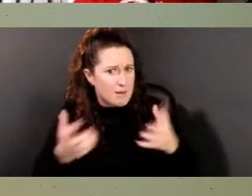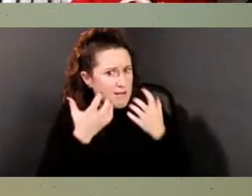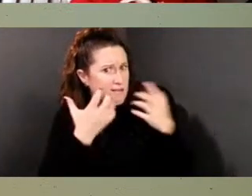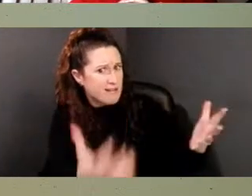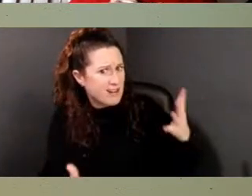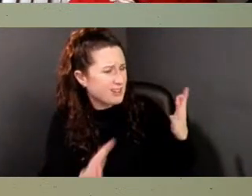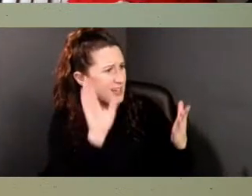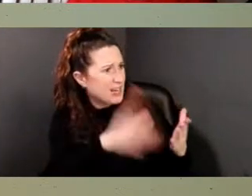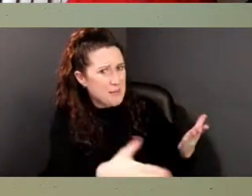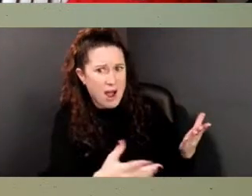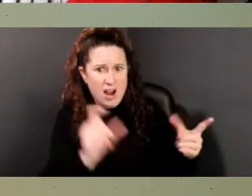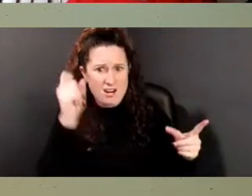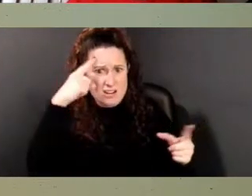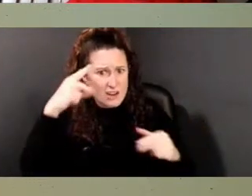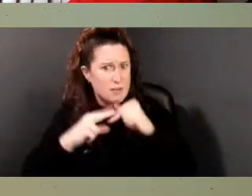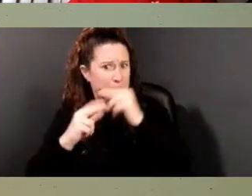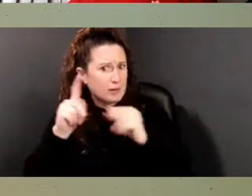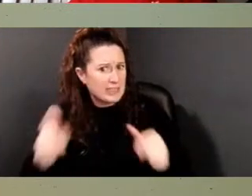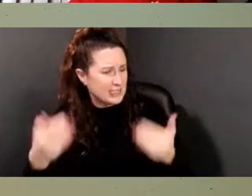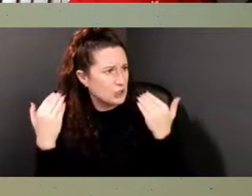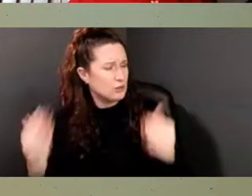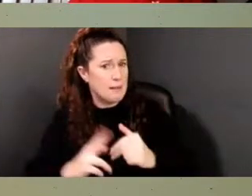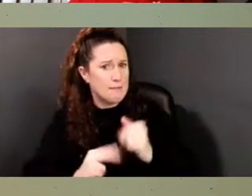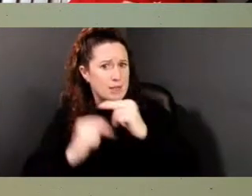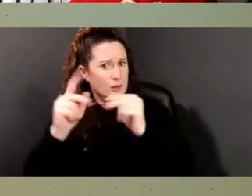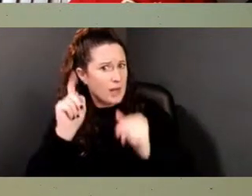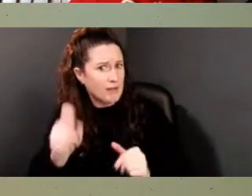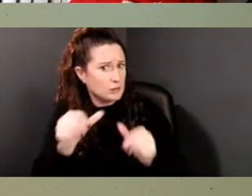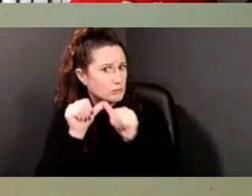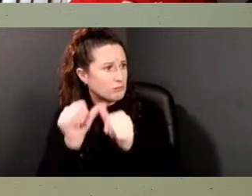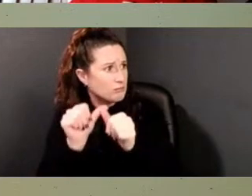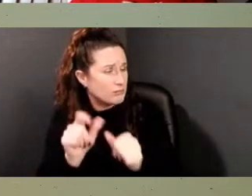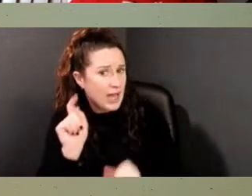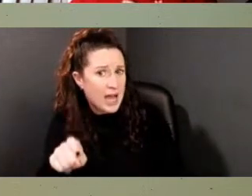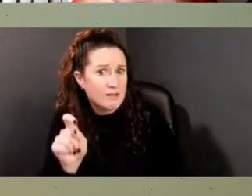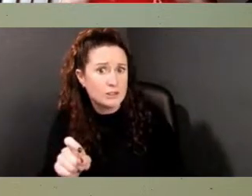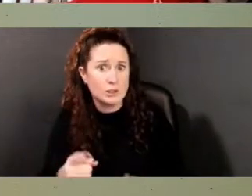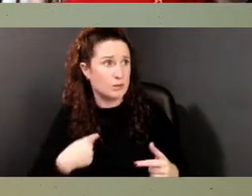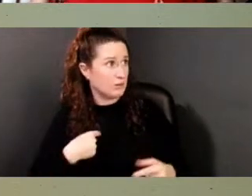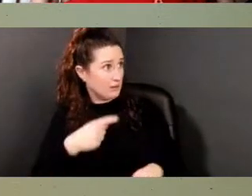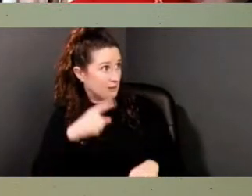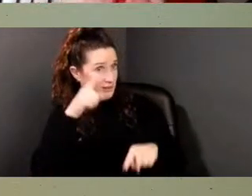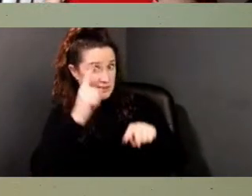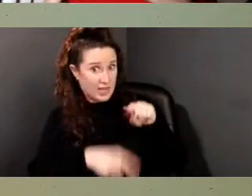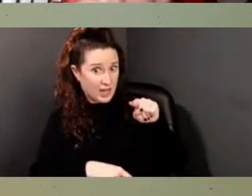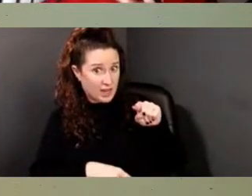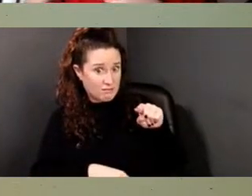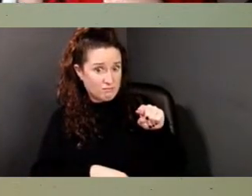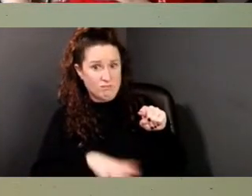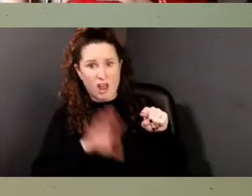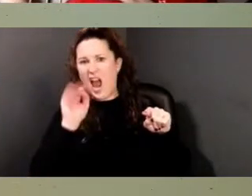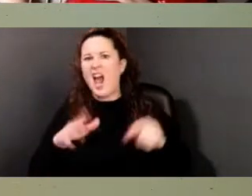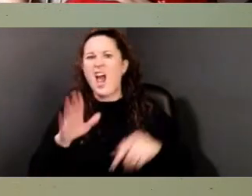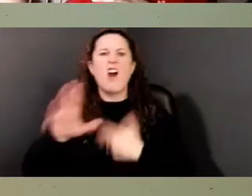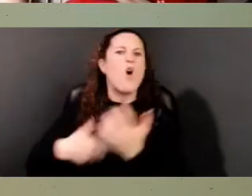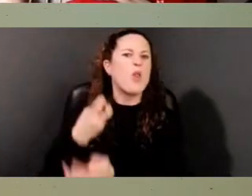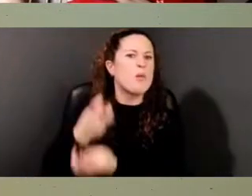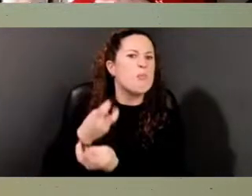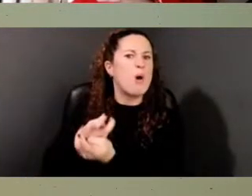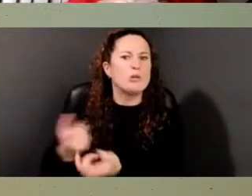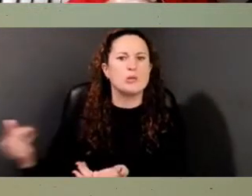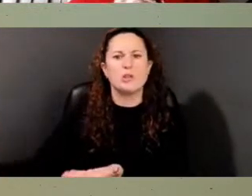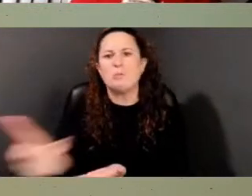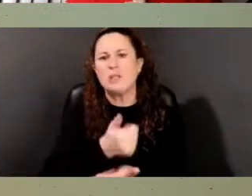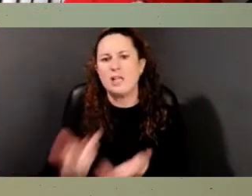rolling. This government building has to go up. Um, and then when they couldn't do that, let's just dig them up really quick and put them